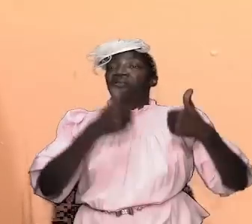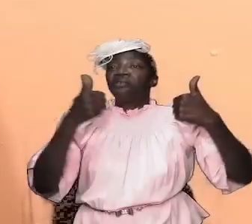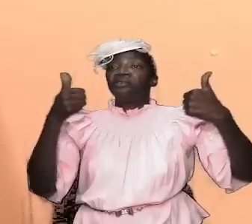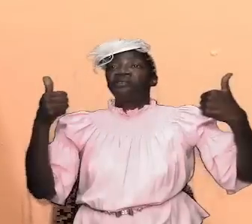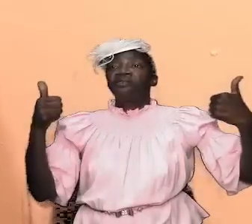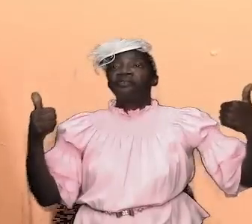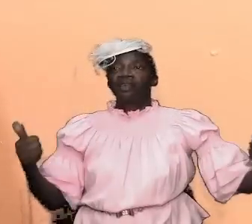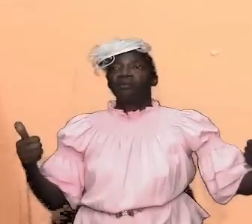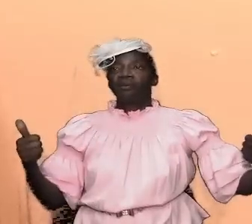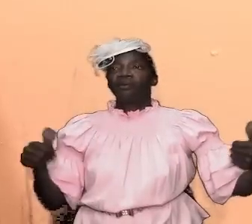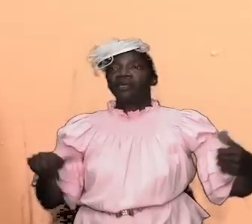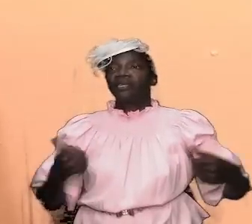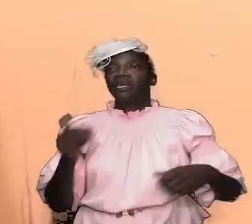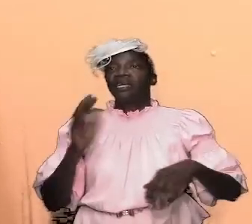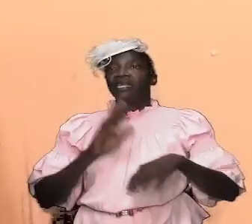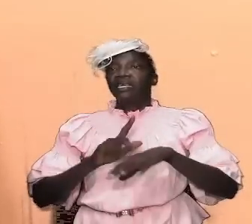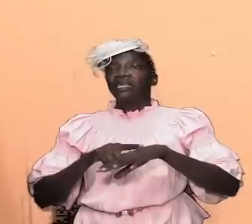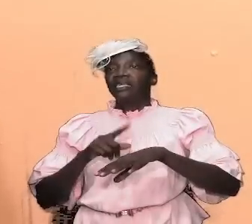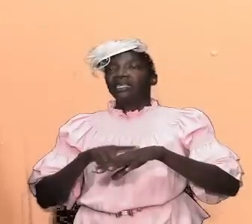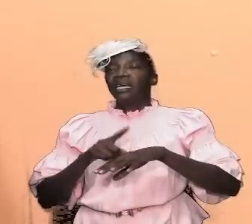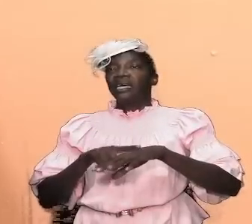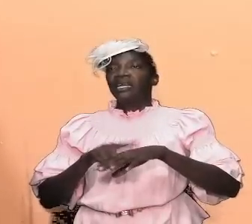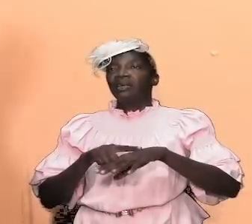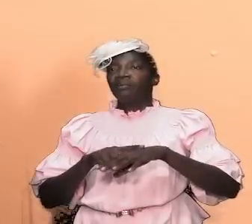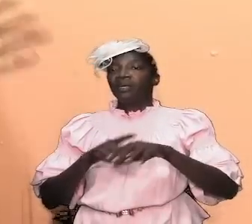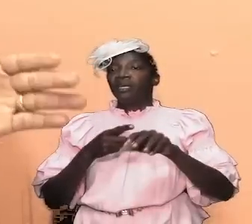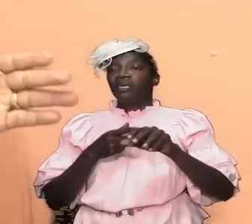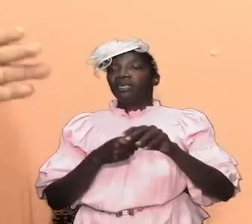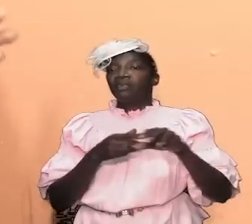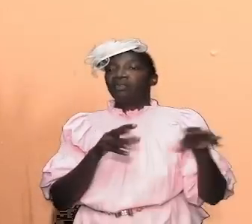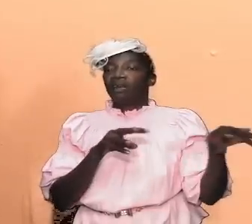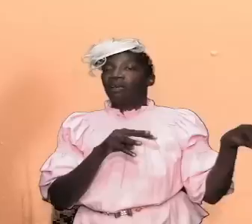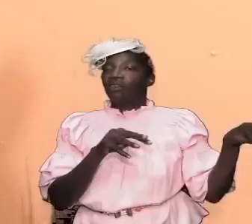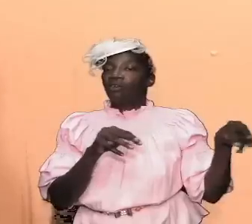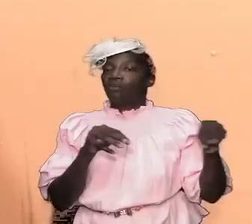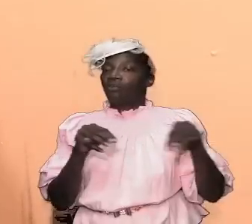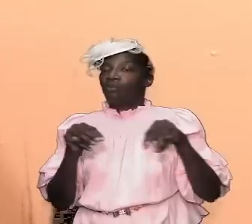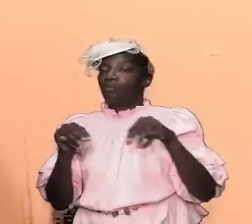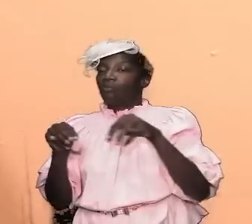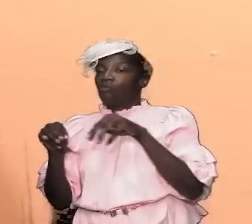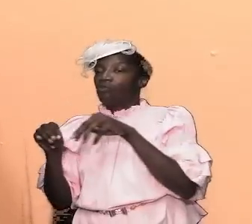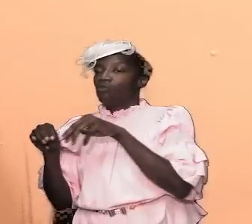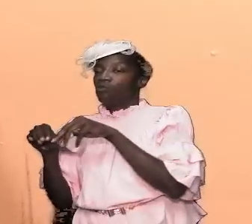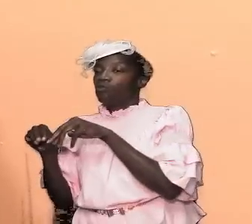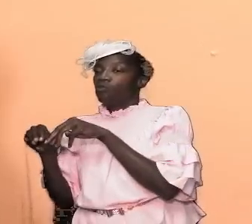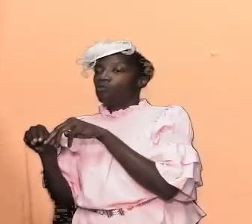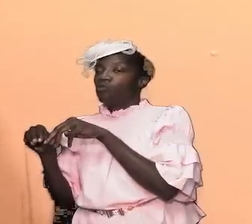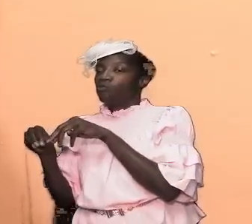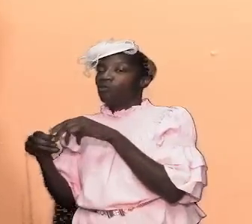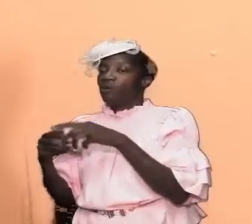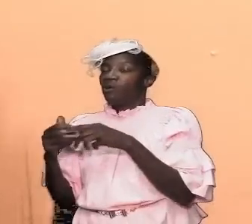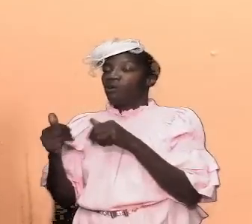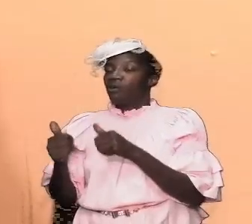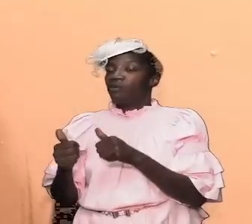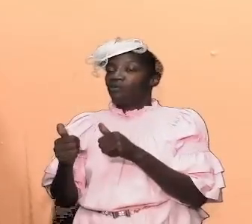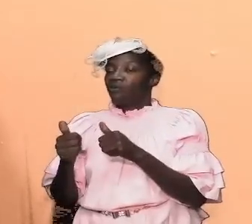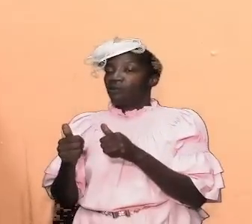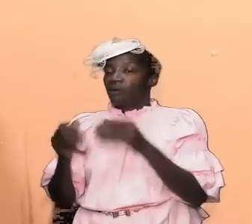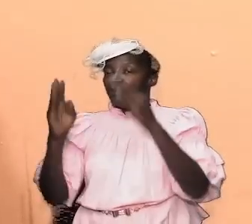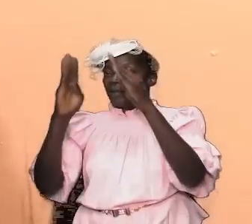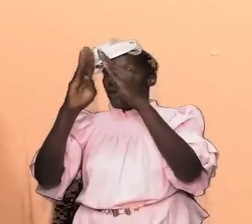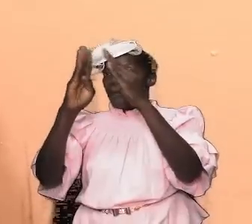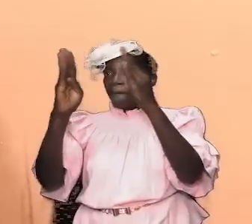any time we start to move away from the pattern that god